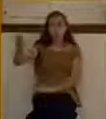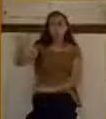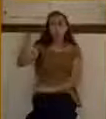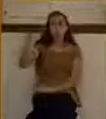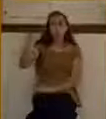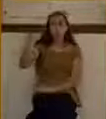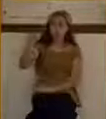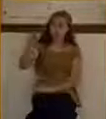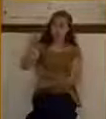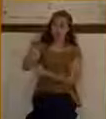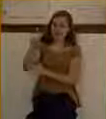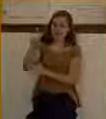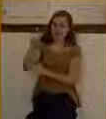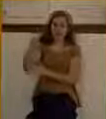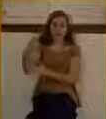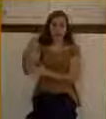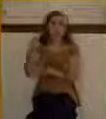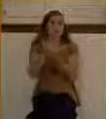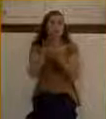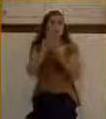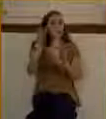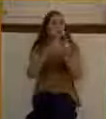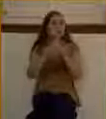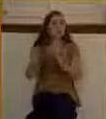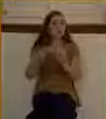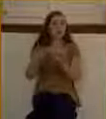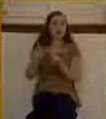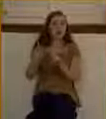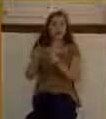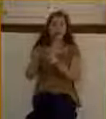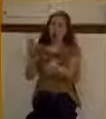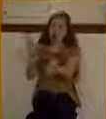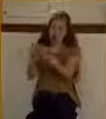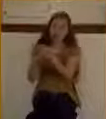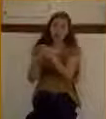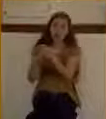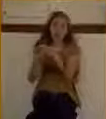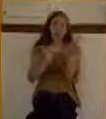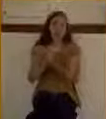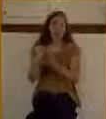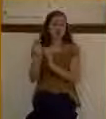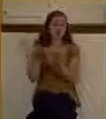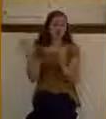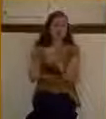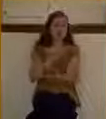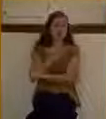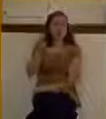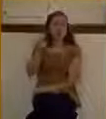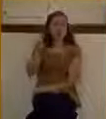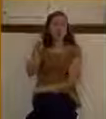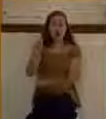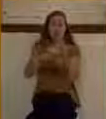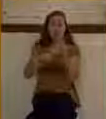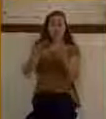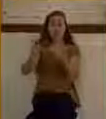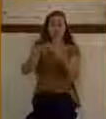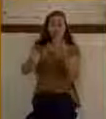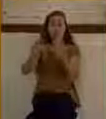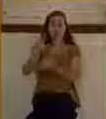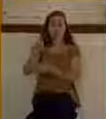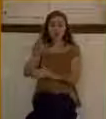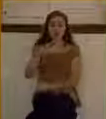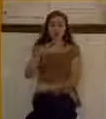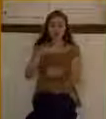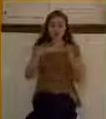them even made a blasphemous accusation. And John 8, verse 41, some of the Pharisees said, we're not born of